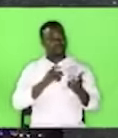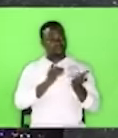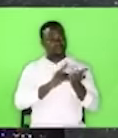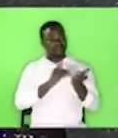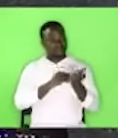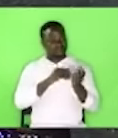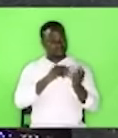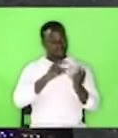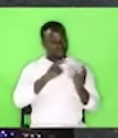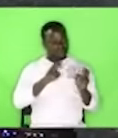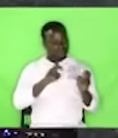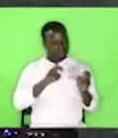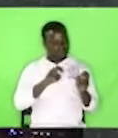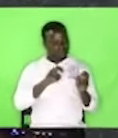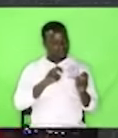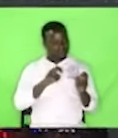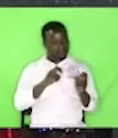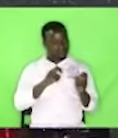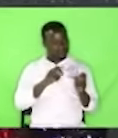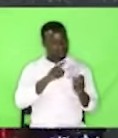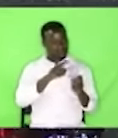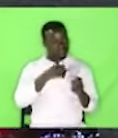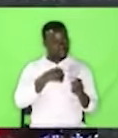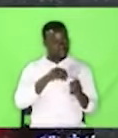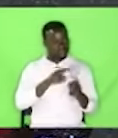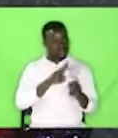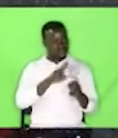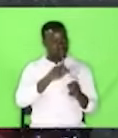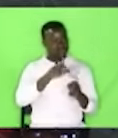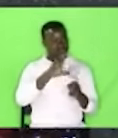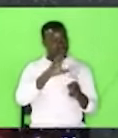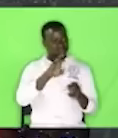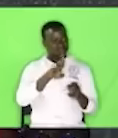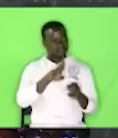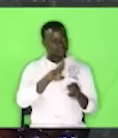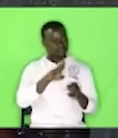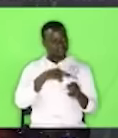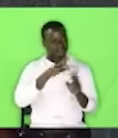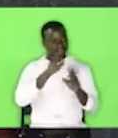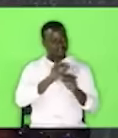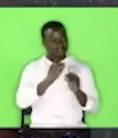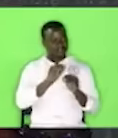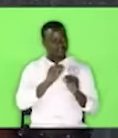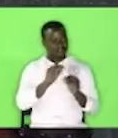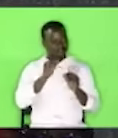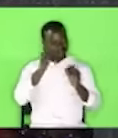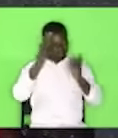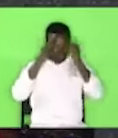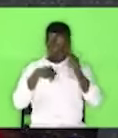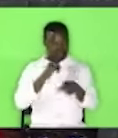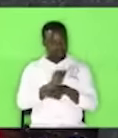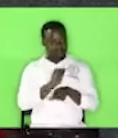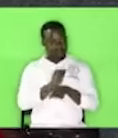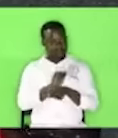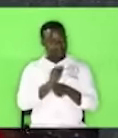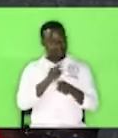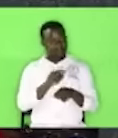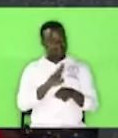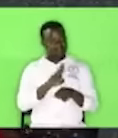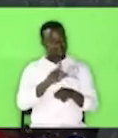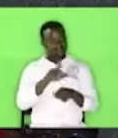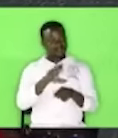do you have horses and I couldn't answer because the kind of work we do when he said do you have horses